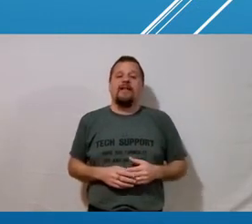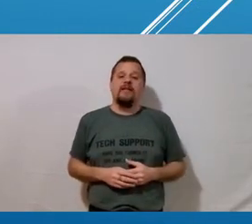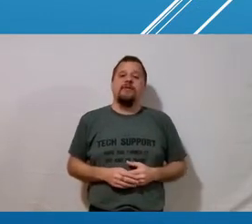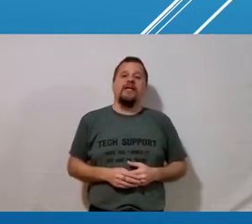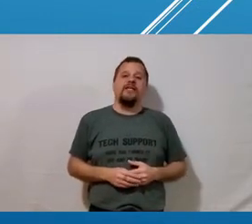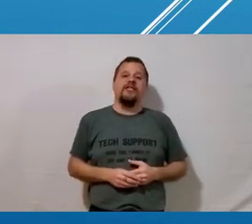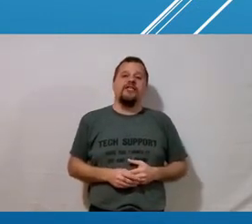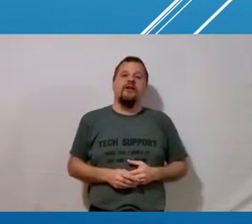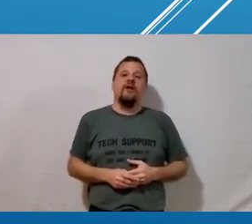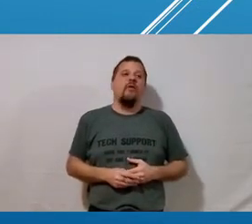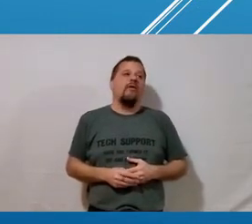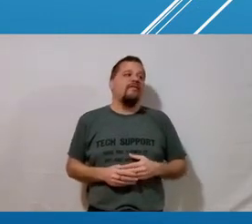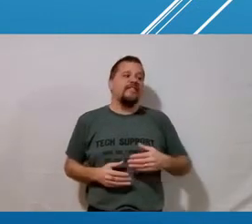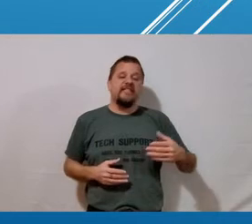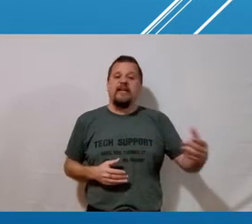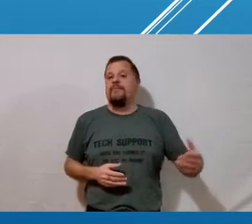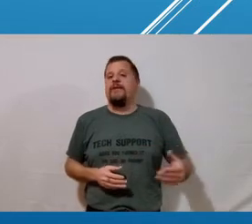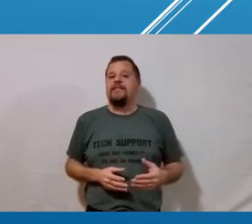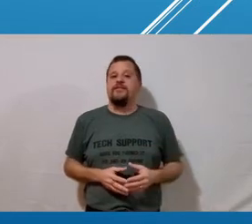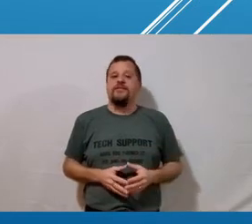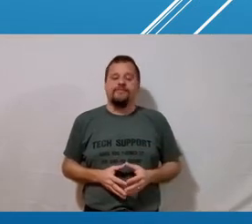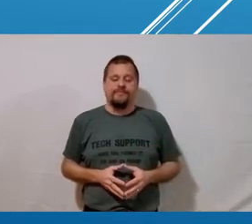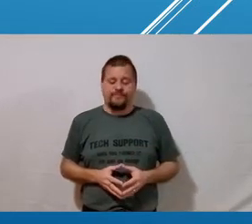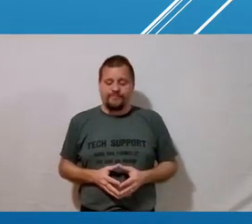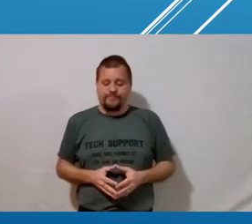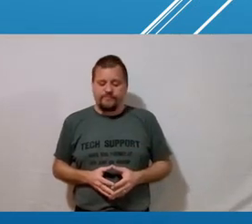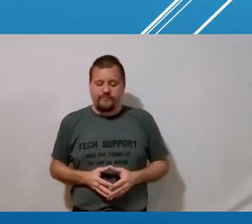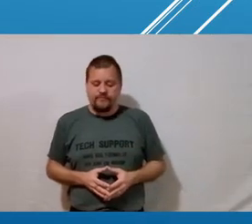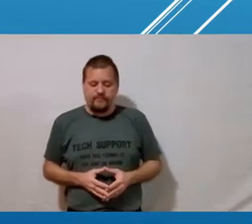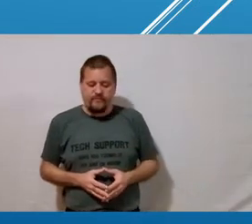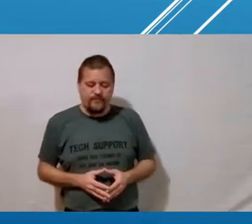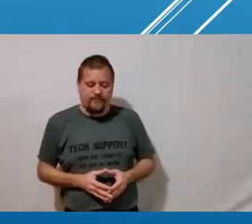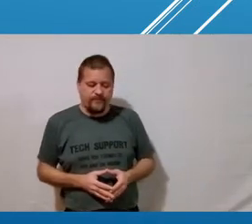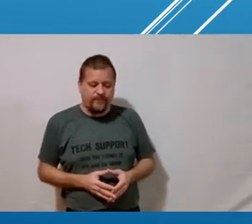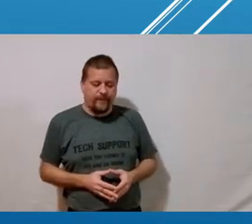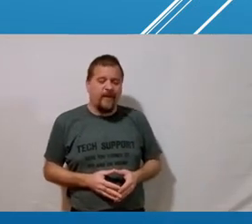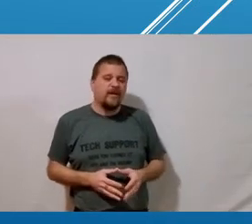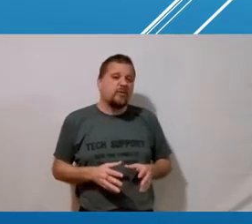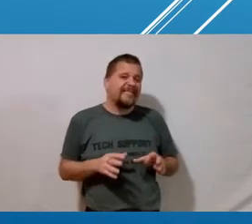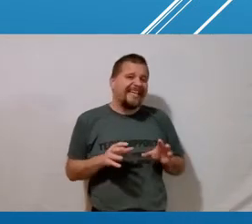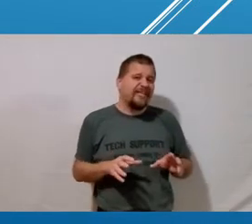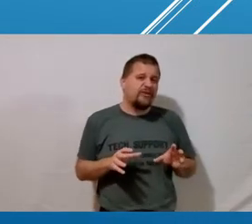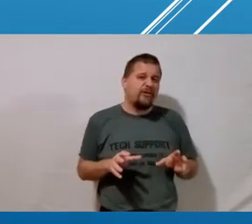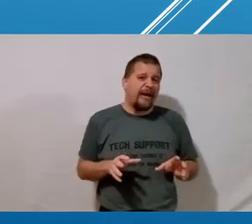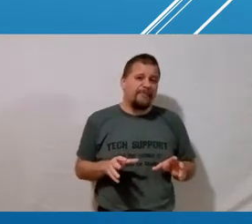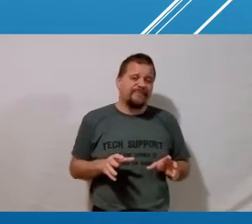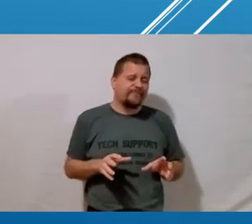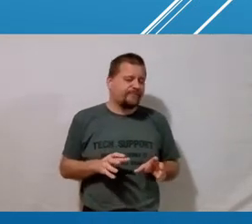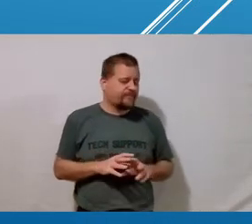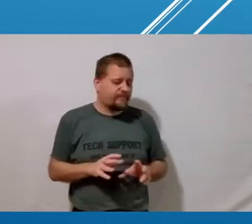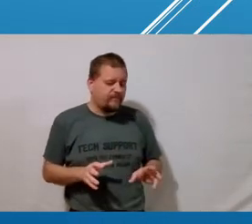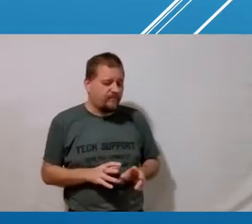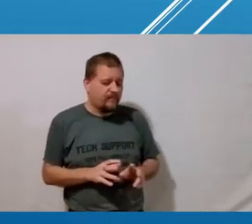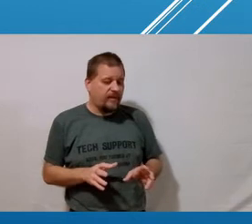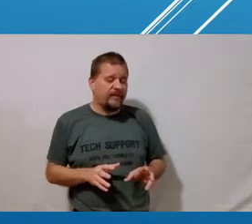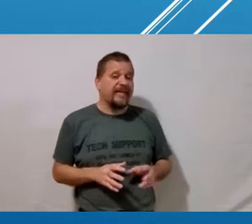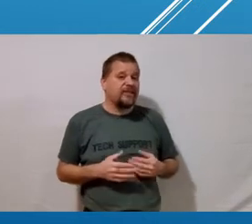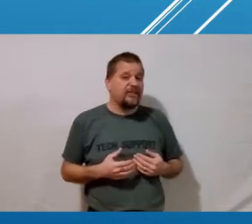to them if it's an email communication or if it's a skype message so a second trap